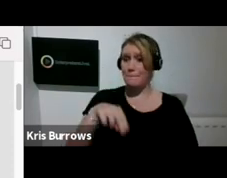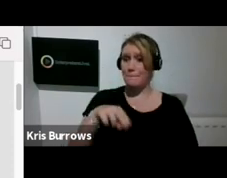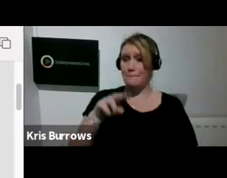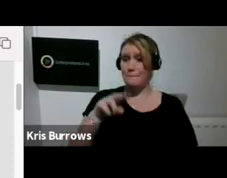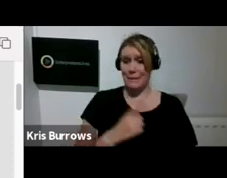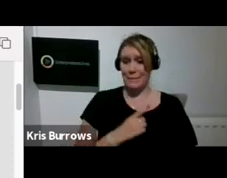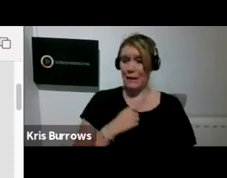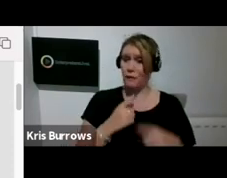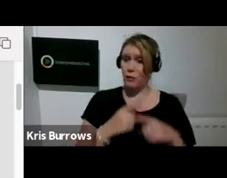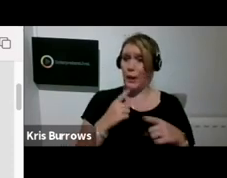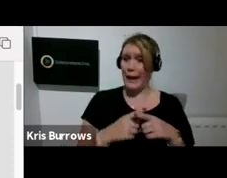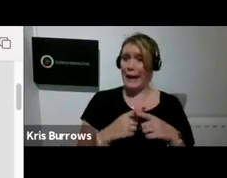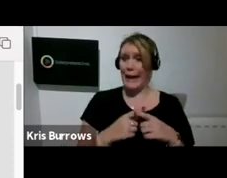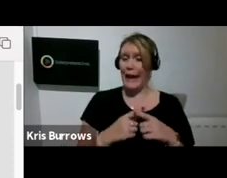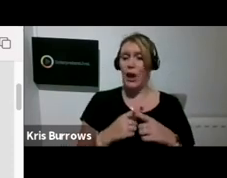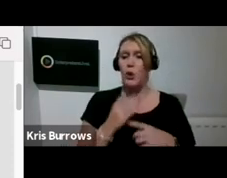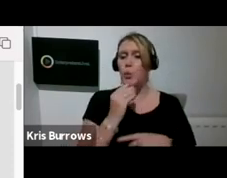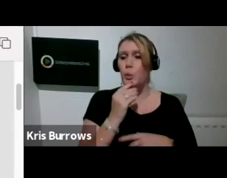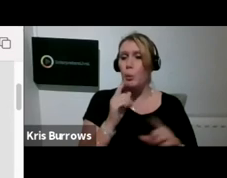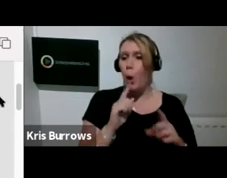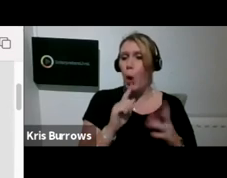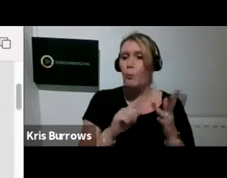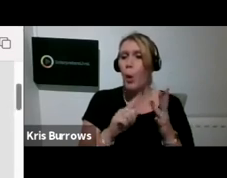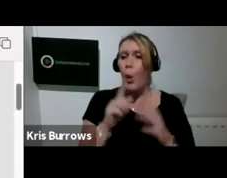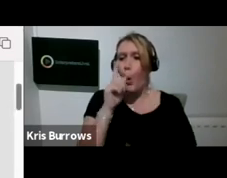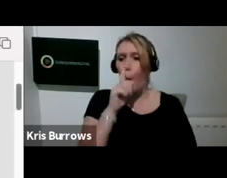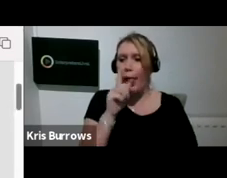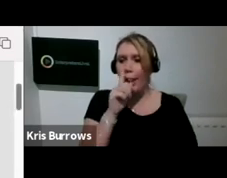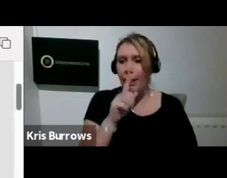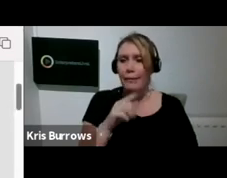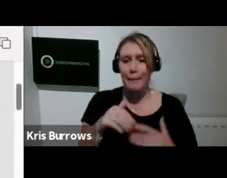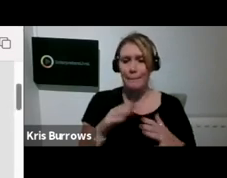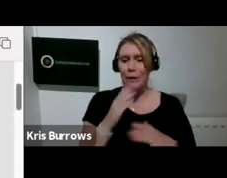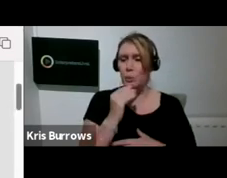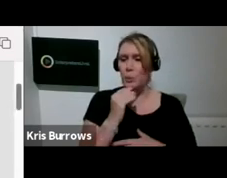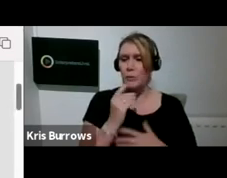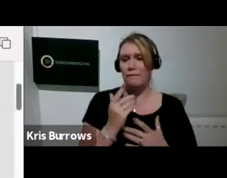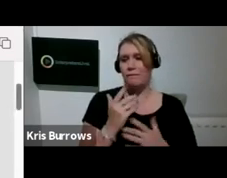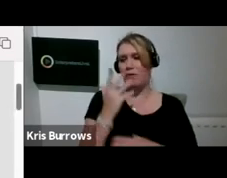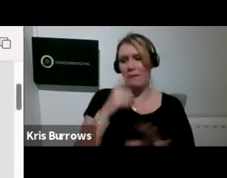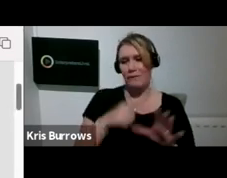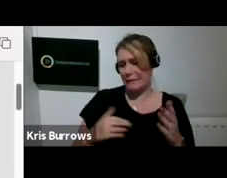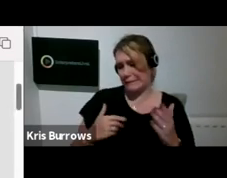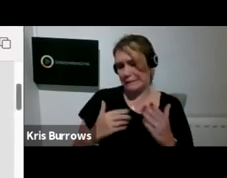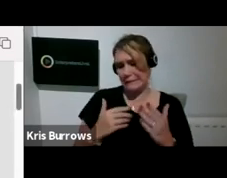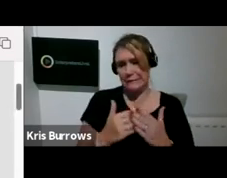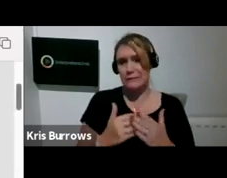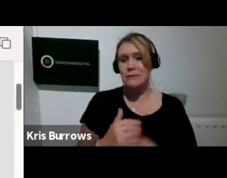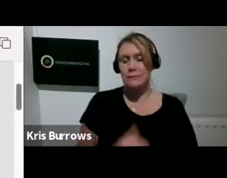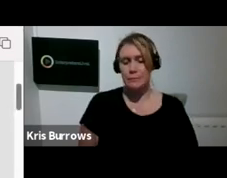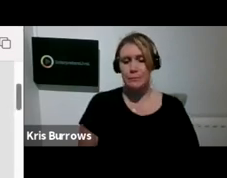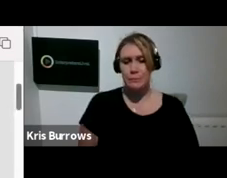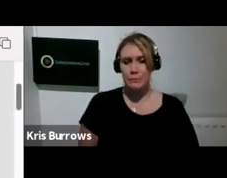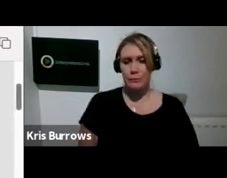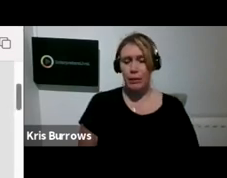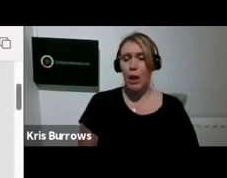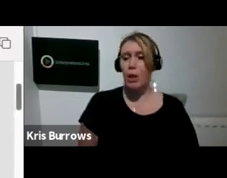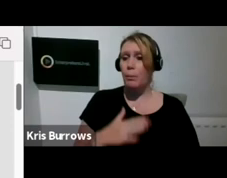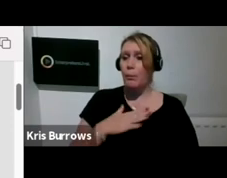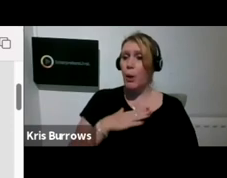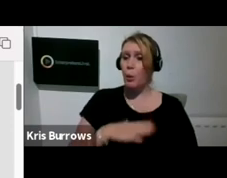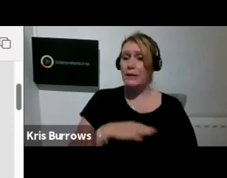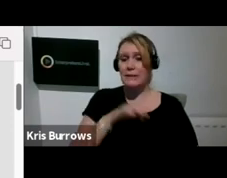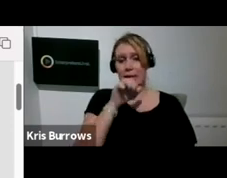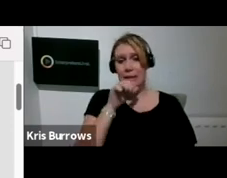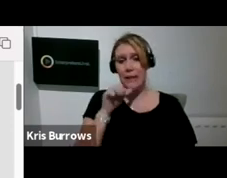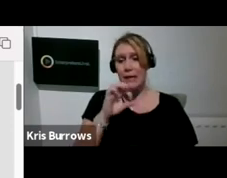I've been painting with oils for about five years now. And yeah, I just wanted a nice project that I could